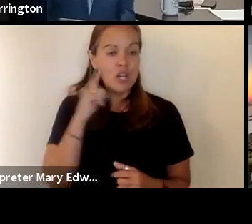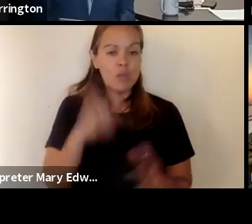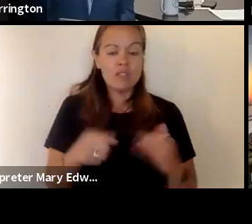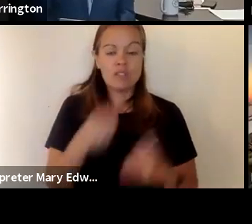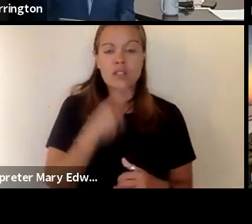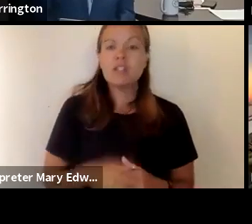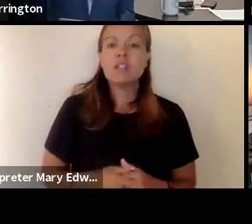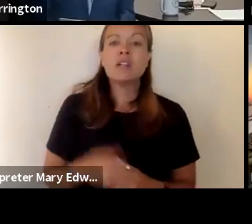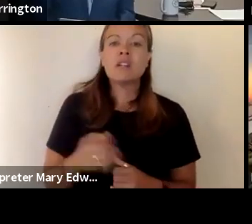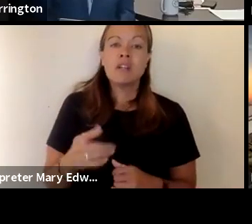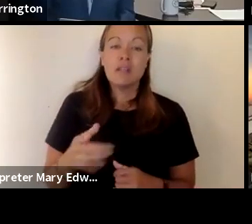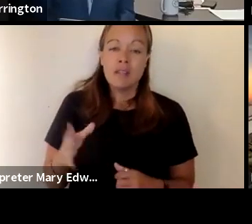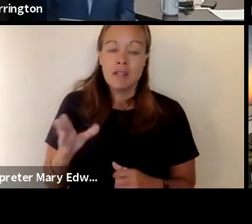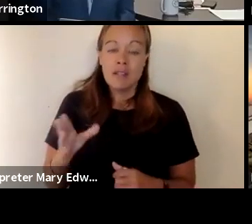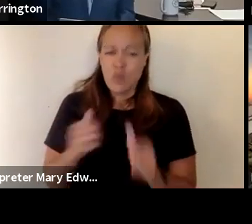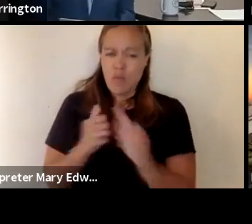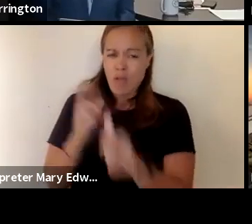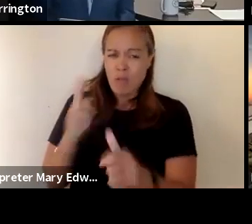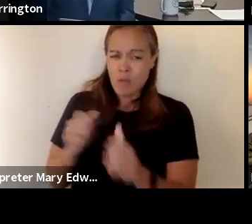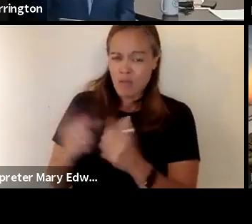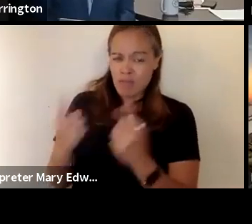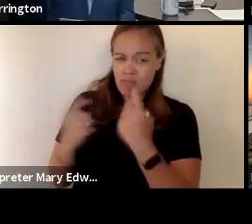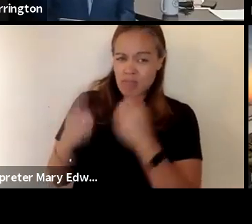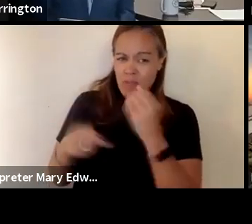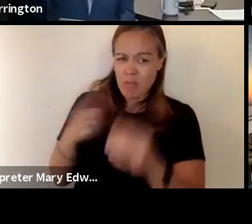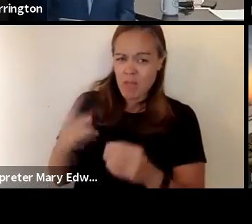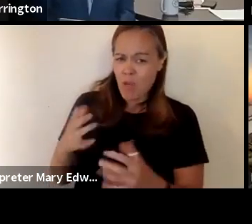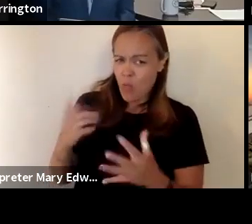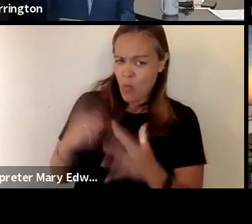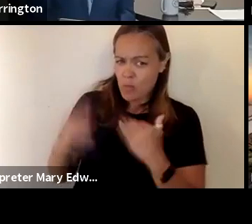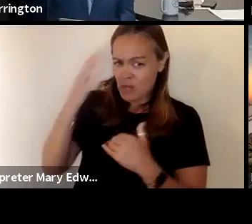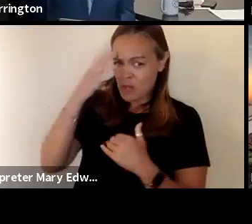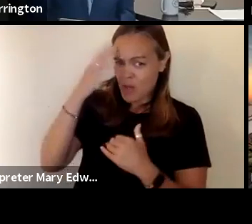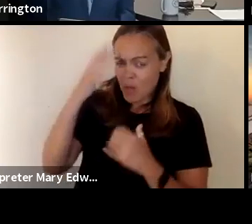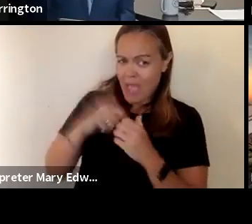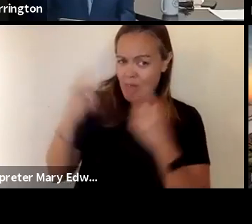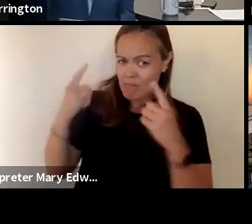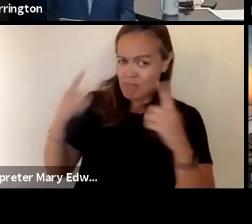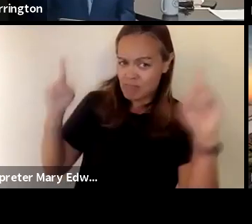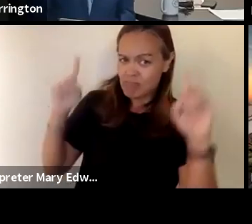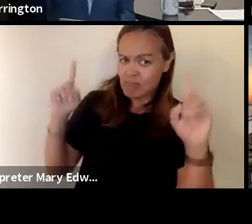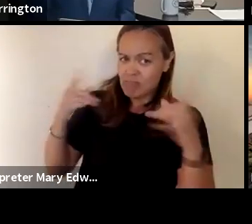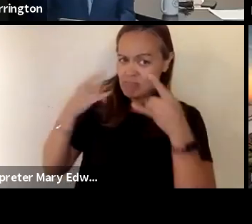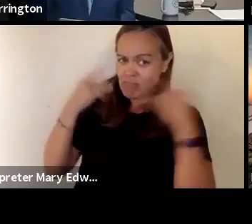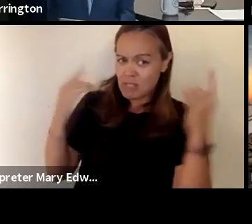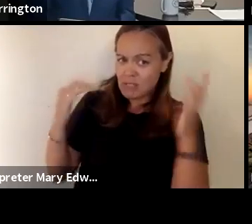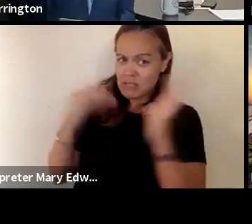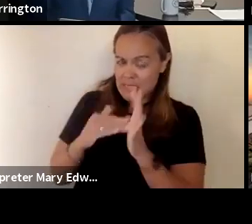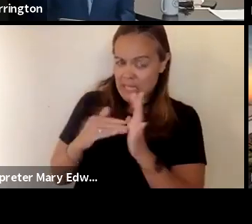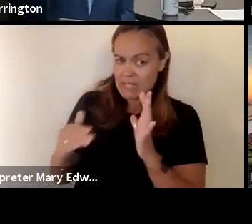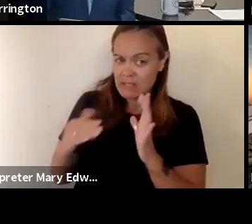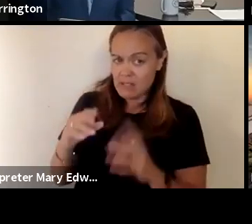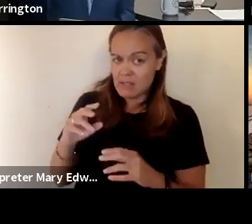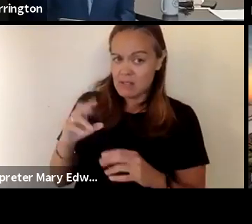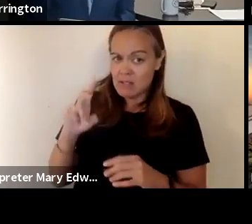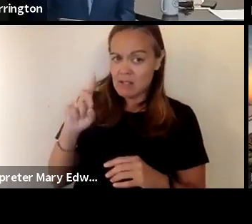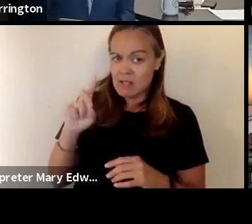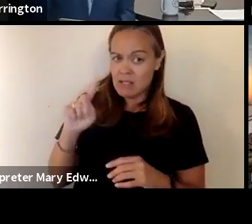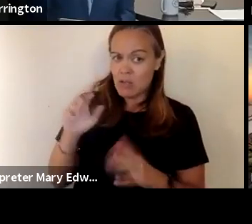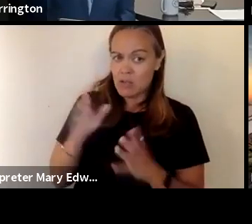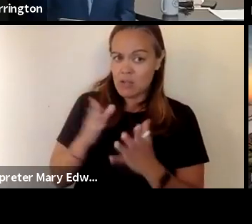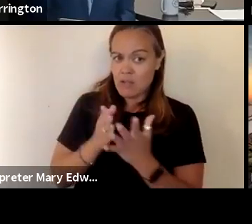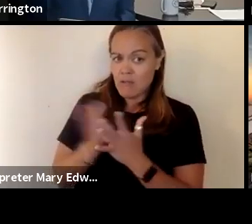masas the follow-up to that we did get some questions about what do we know about how effective masking is against the delta variant in particular